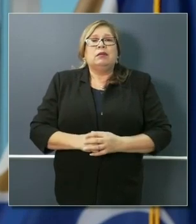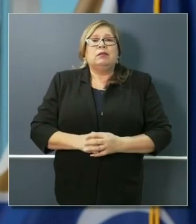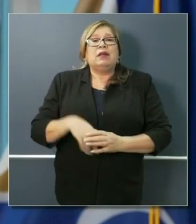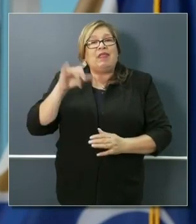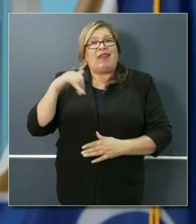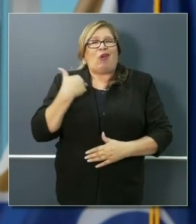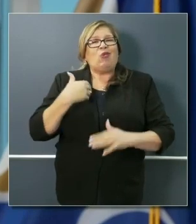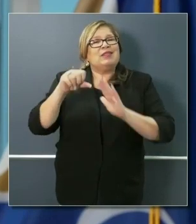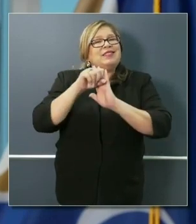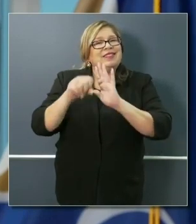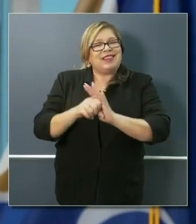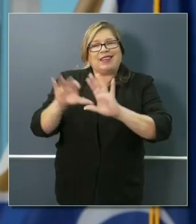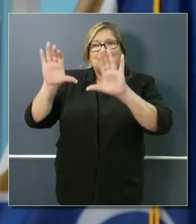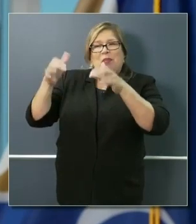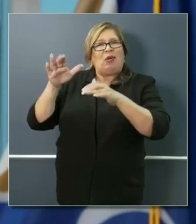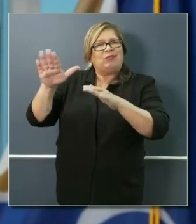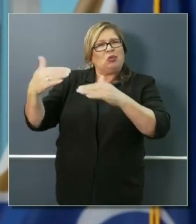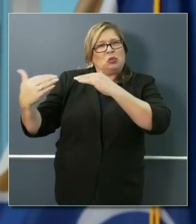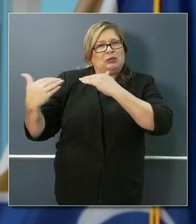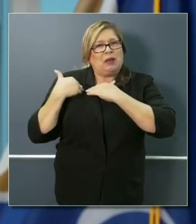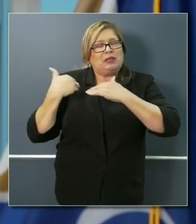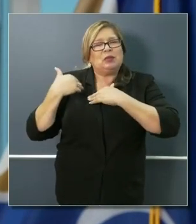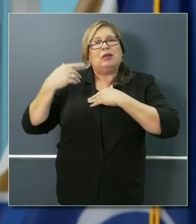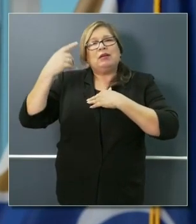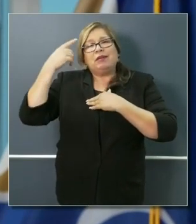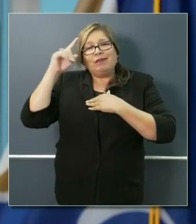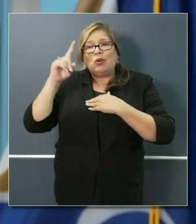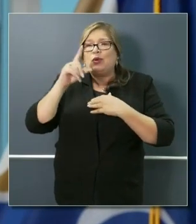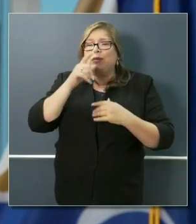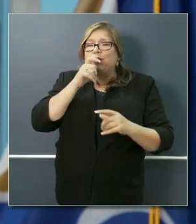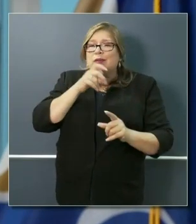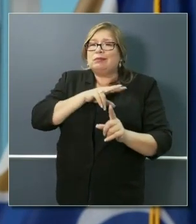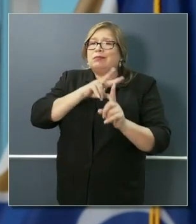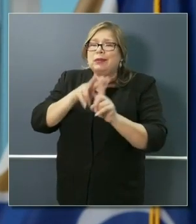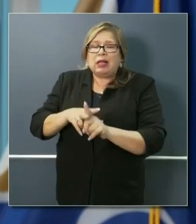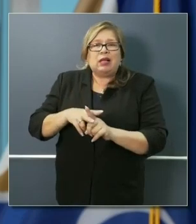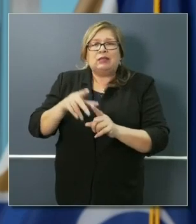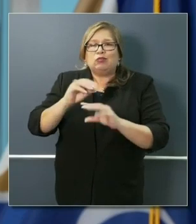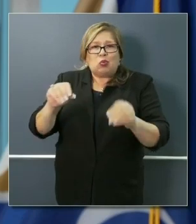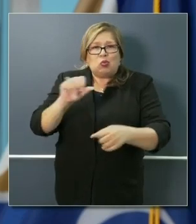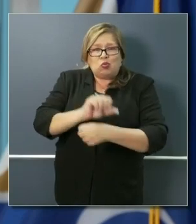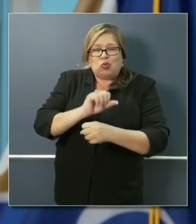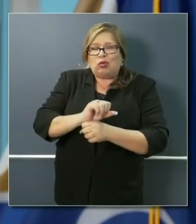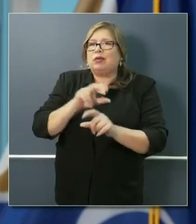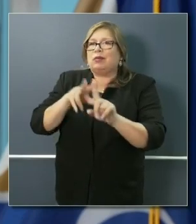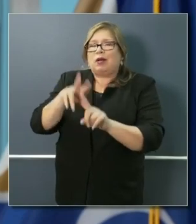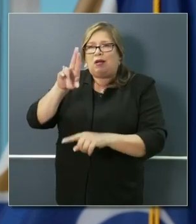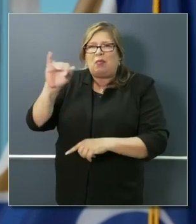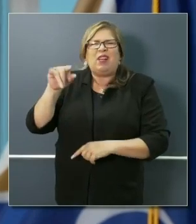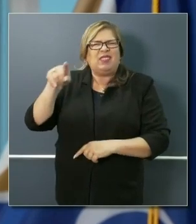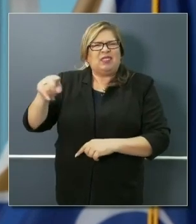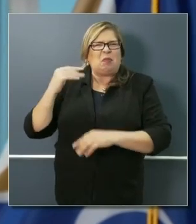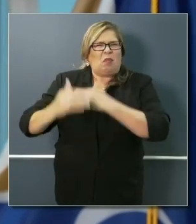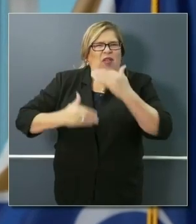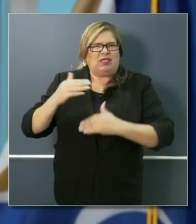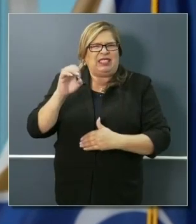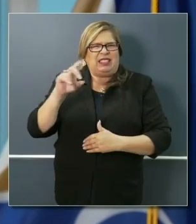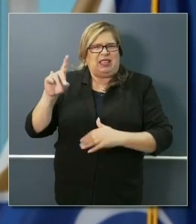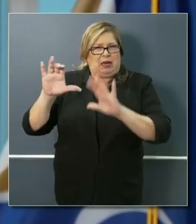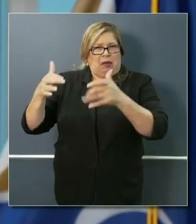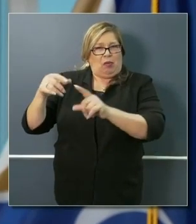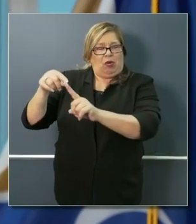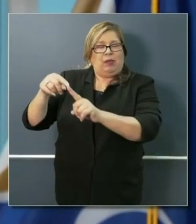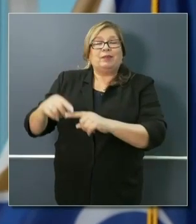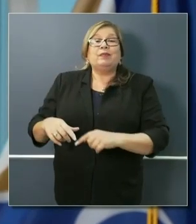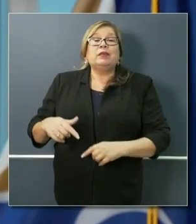That's our state department that's responsible for processing applications for unemployment insurance. They had a 21-day turnaround on those